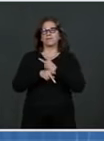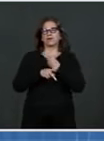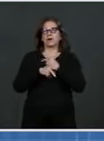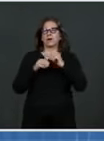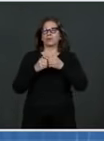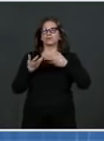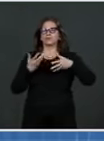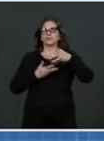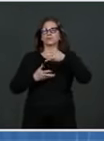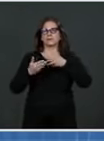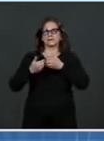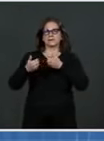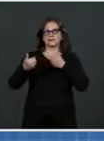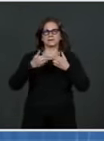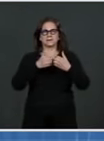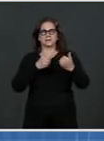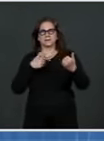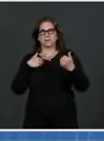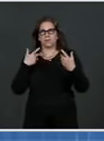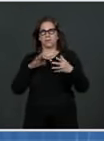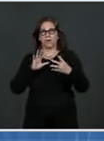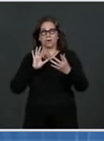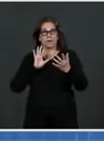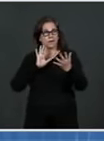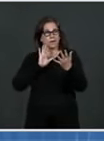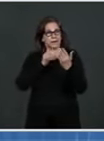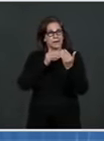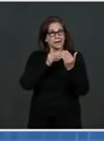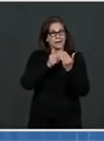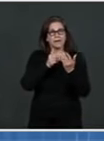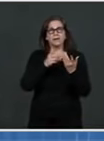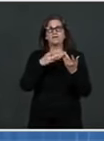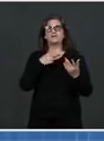and reaching communities that have been hurt the most by the pandemic.